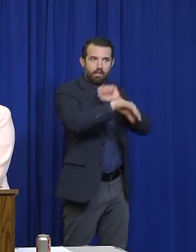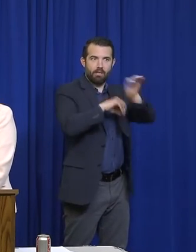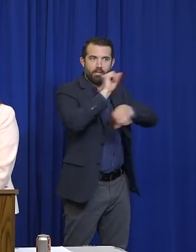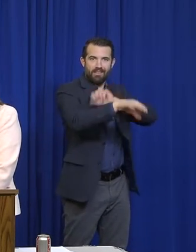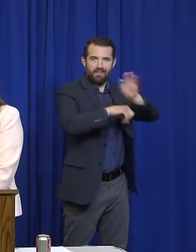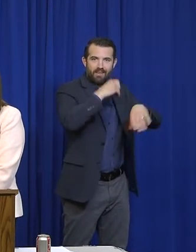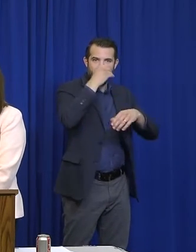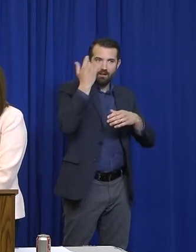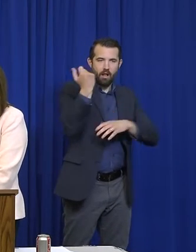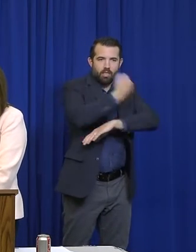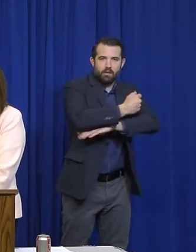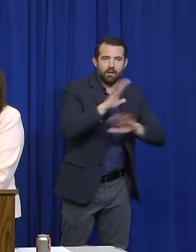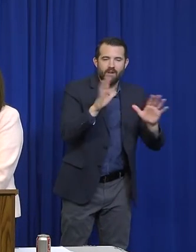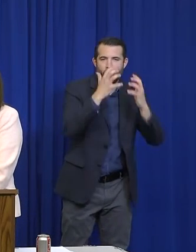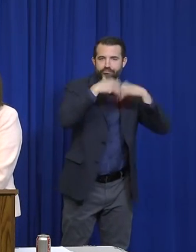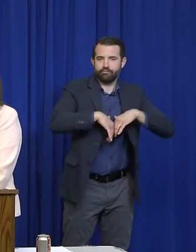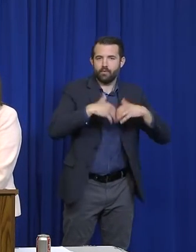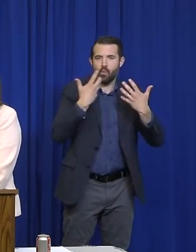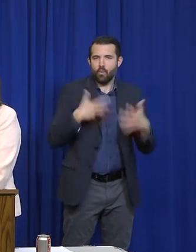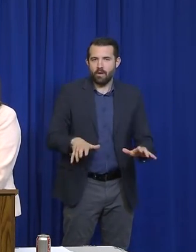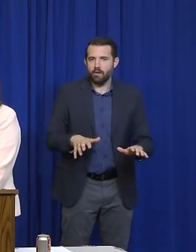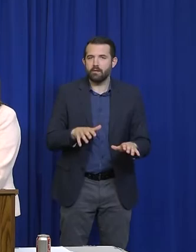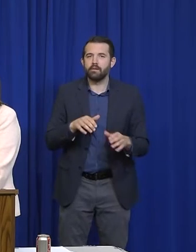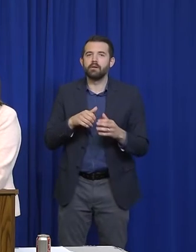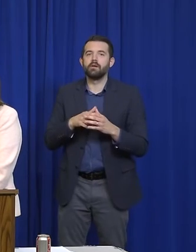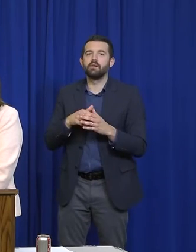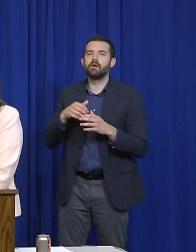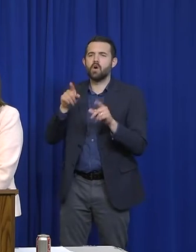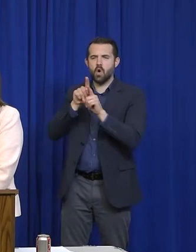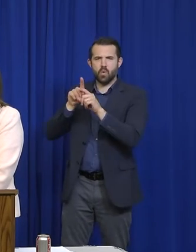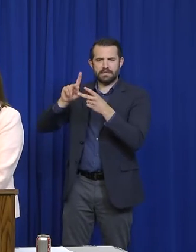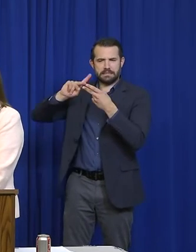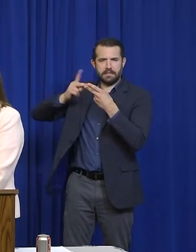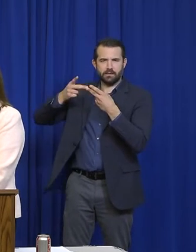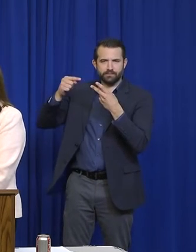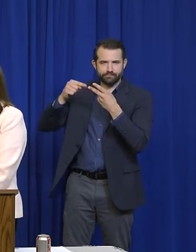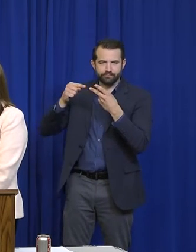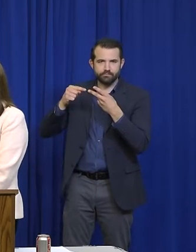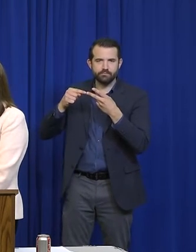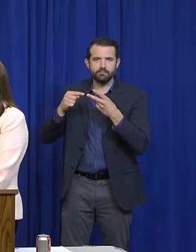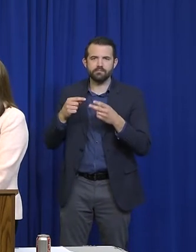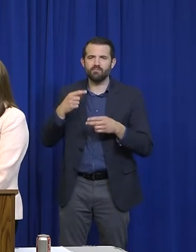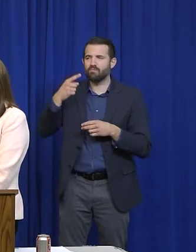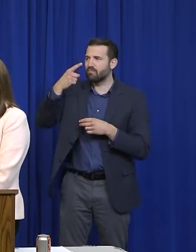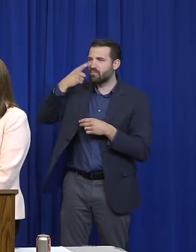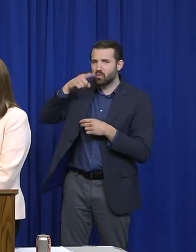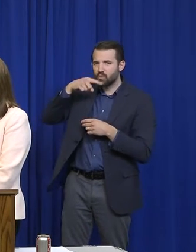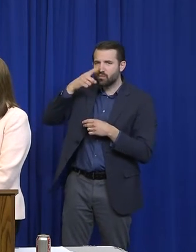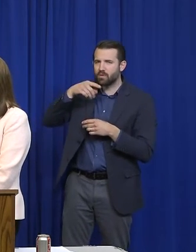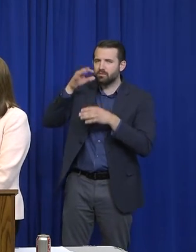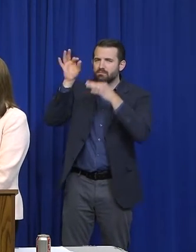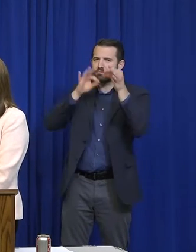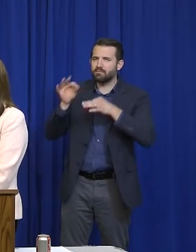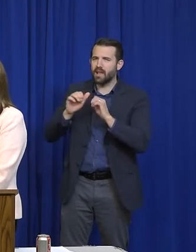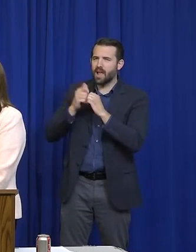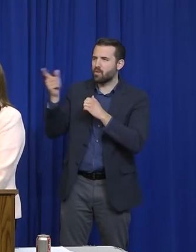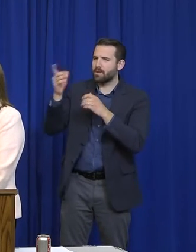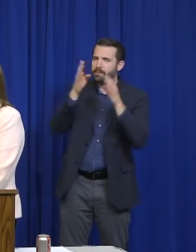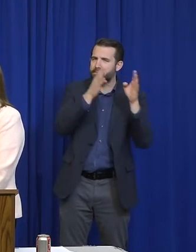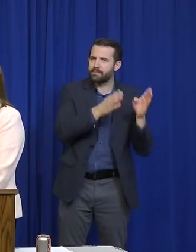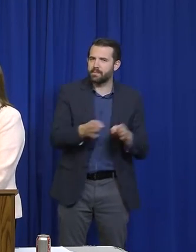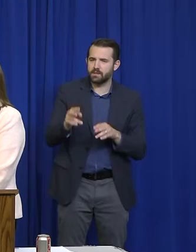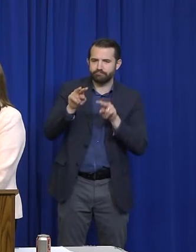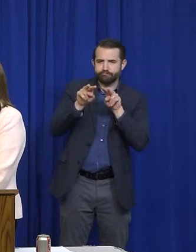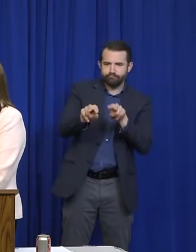to how you would possibly monitor and enforce a 14-day quarantine during tour